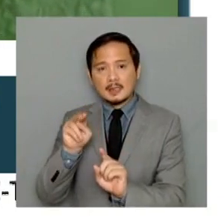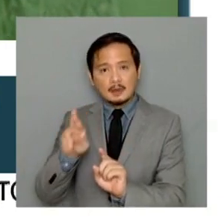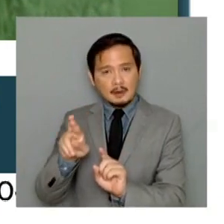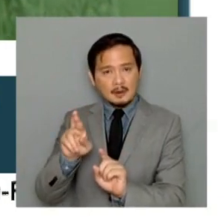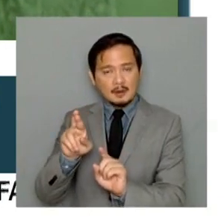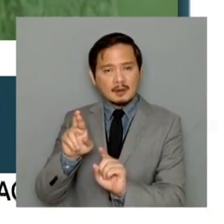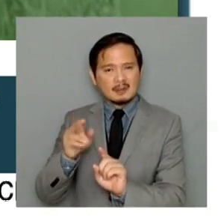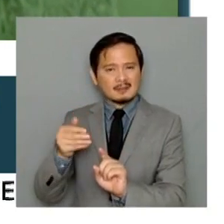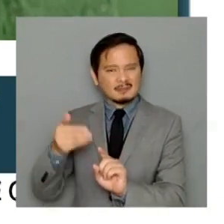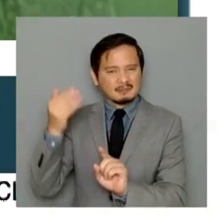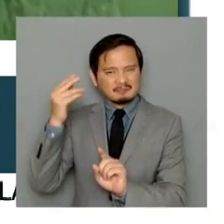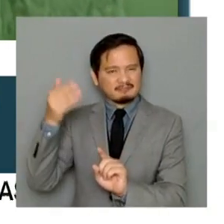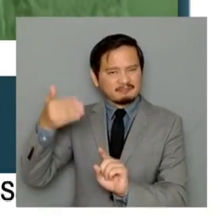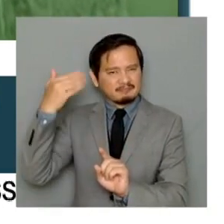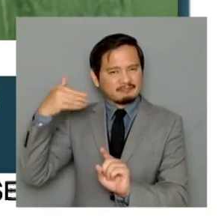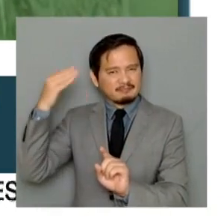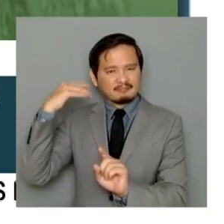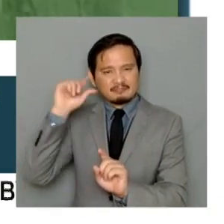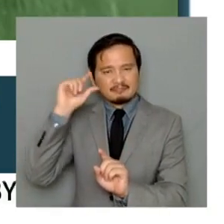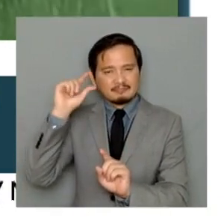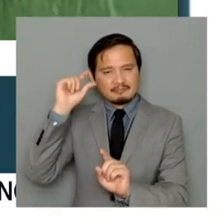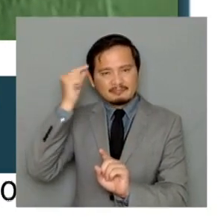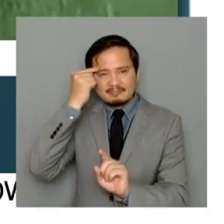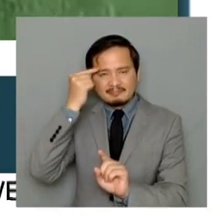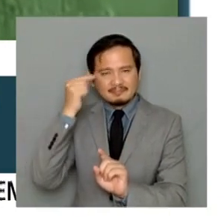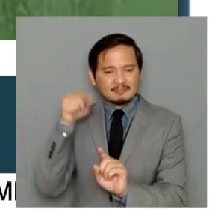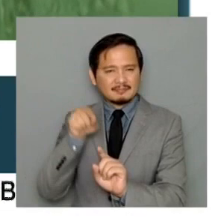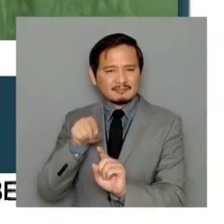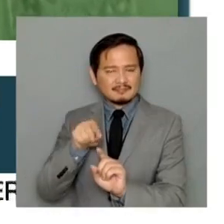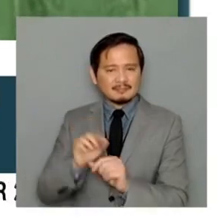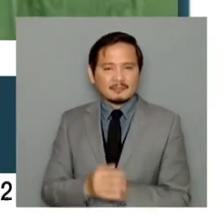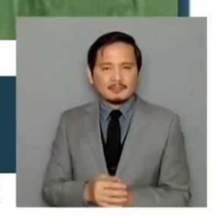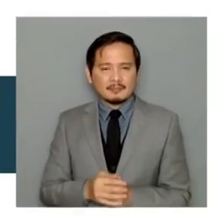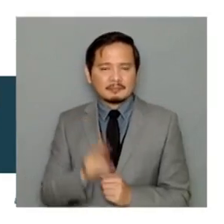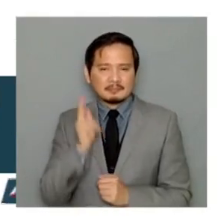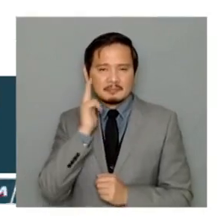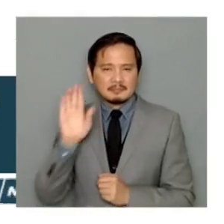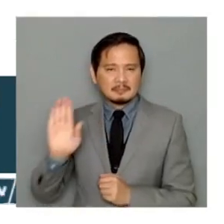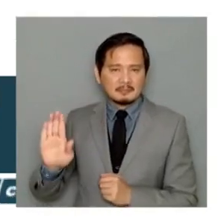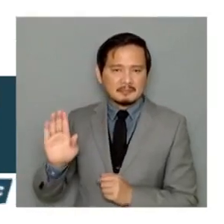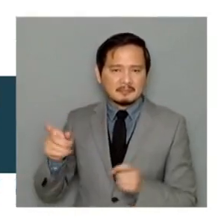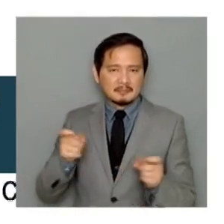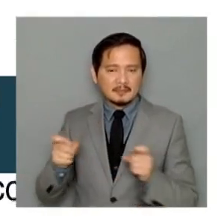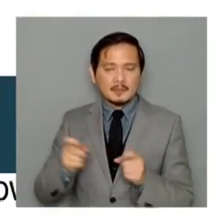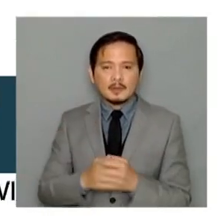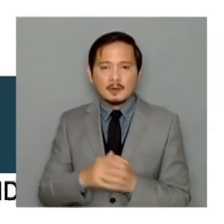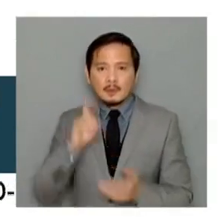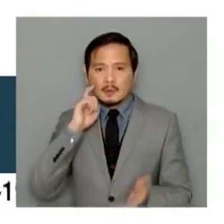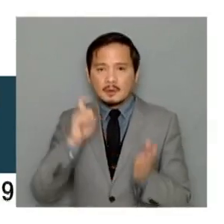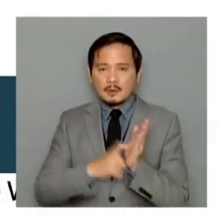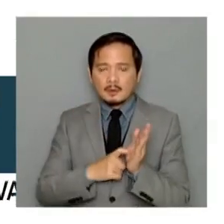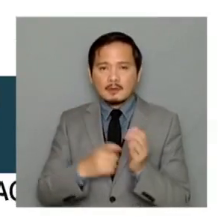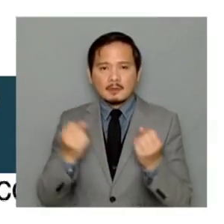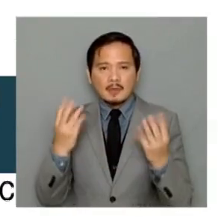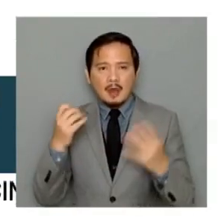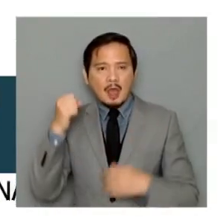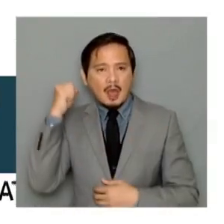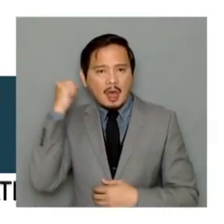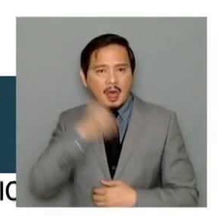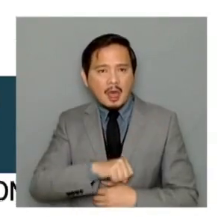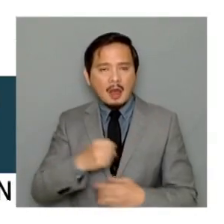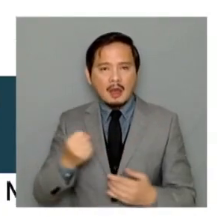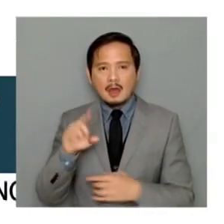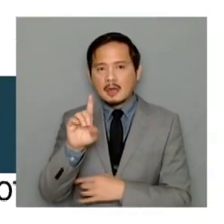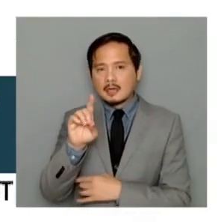Duterte administration, we have experienced a lot of violations from the agency itself,